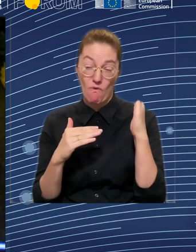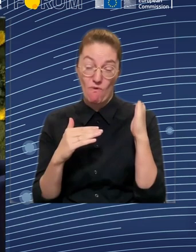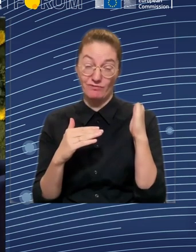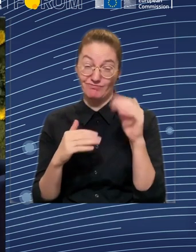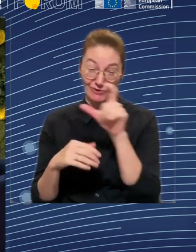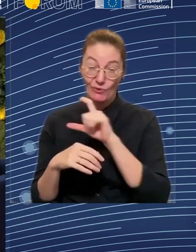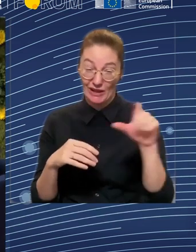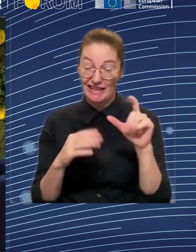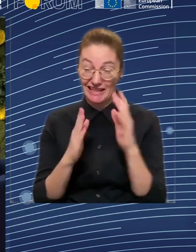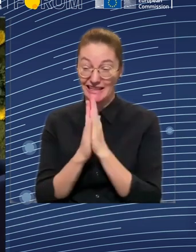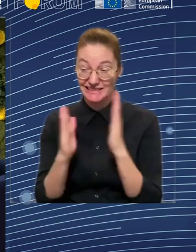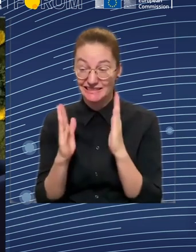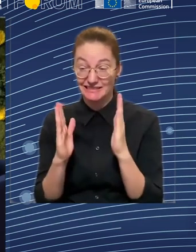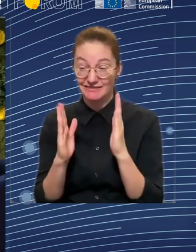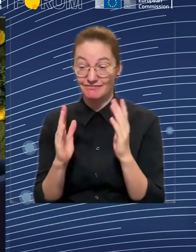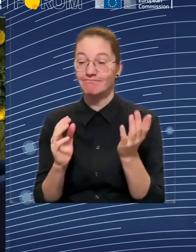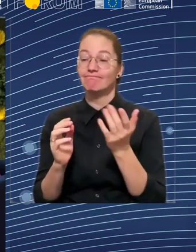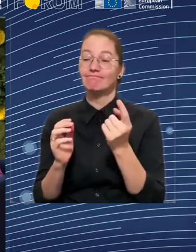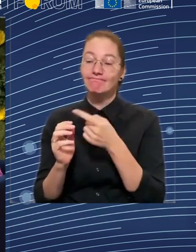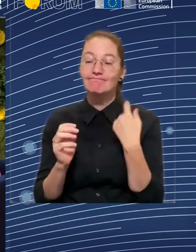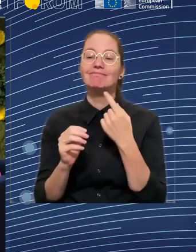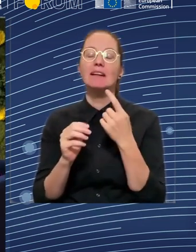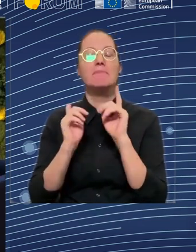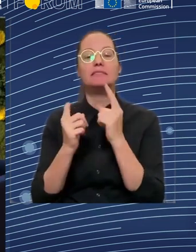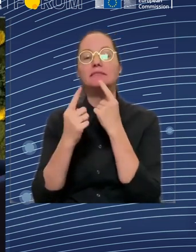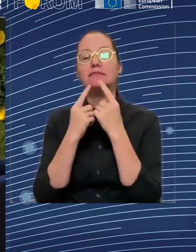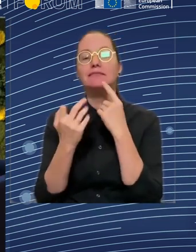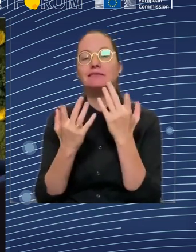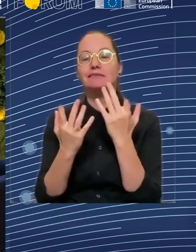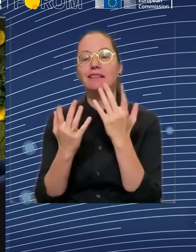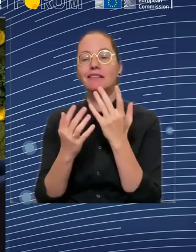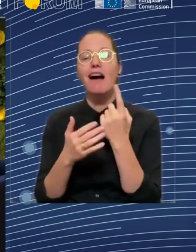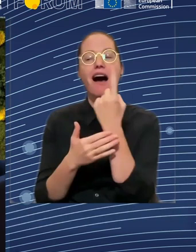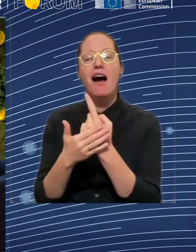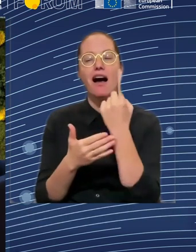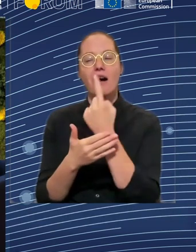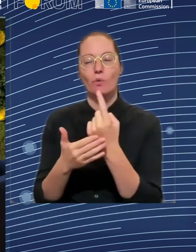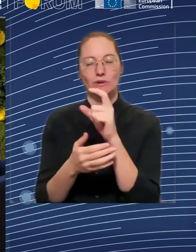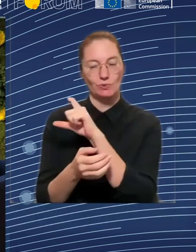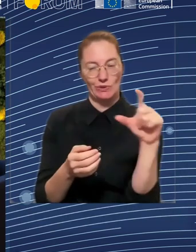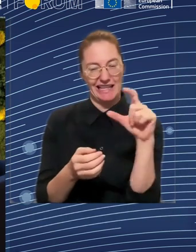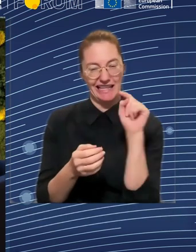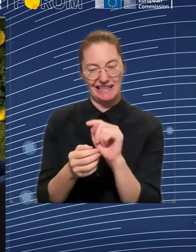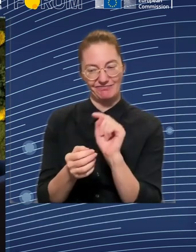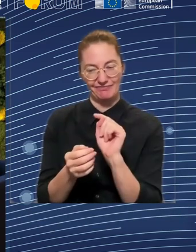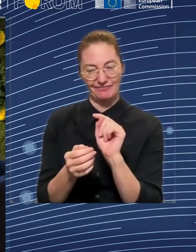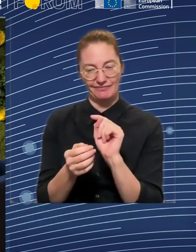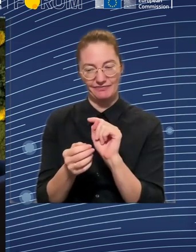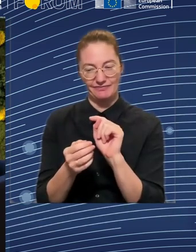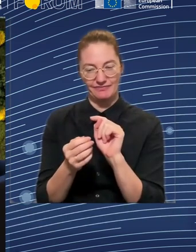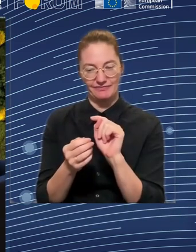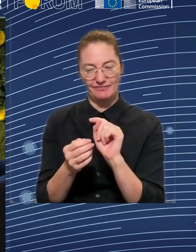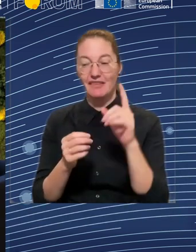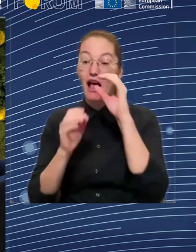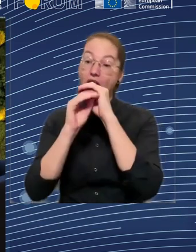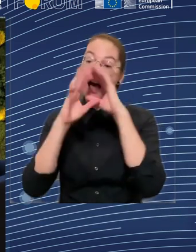instead of 50 or 60, which is common in many occupations today. And once